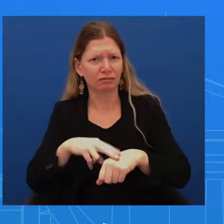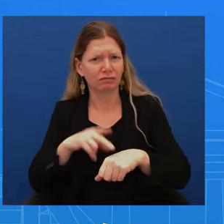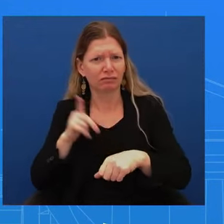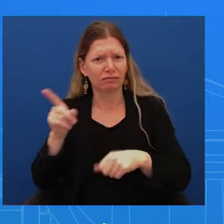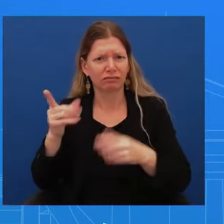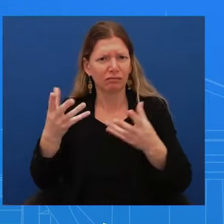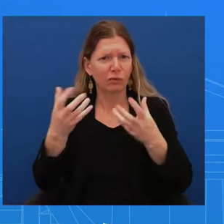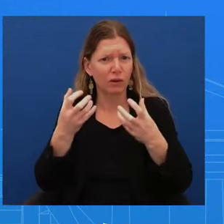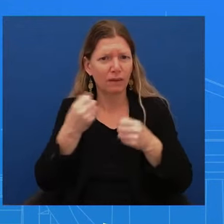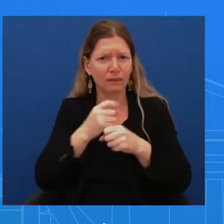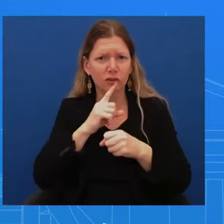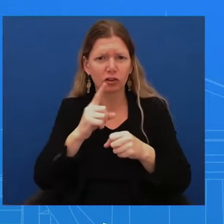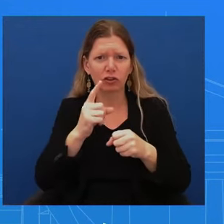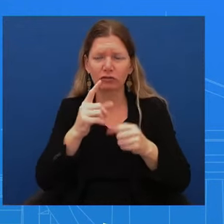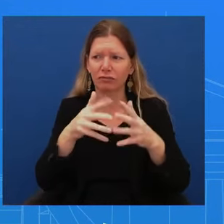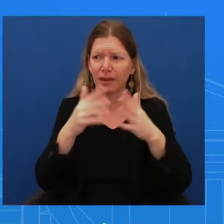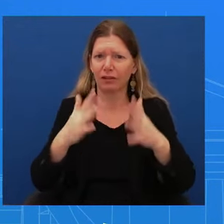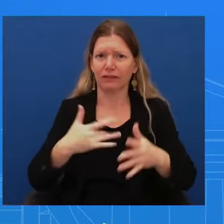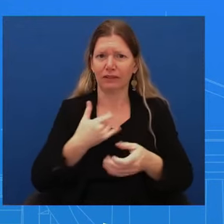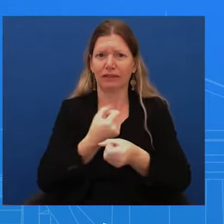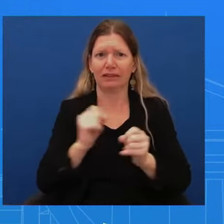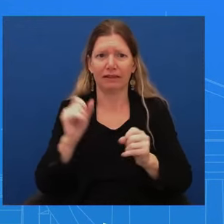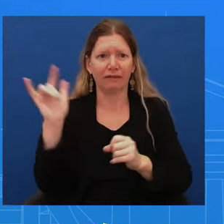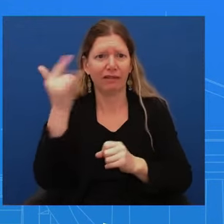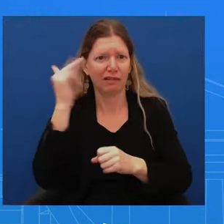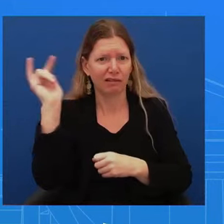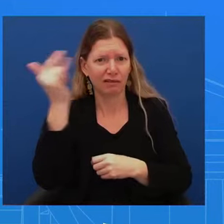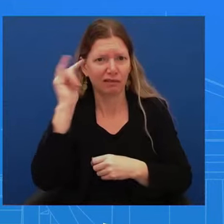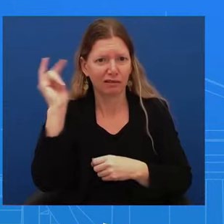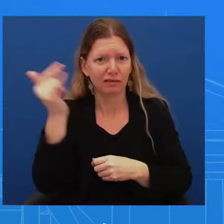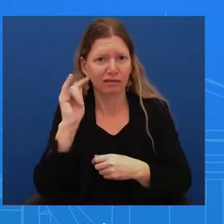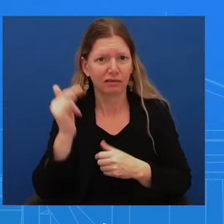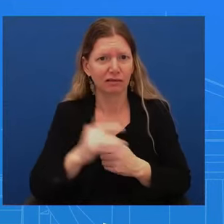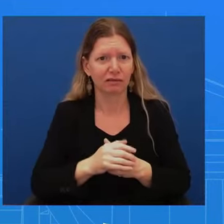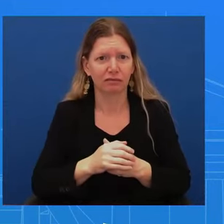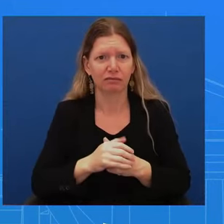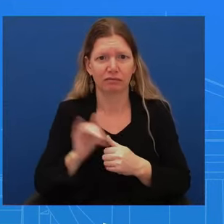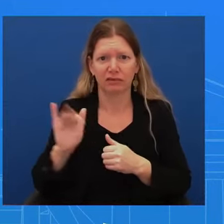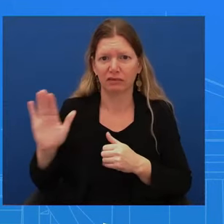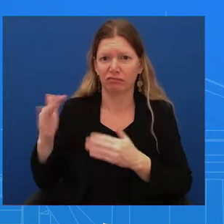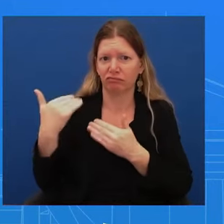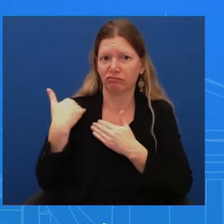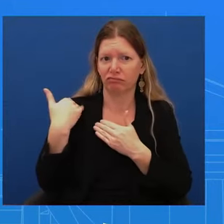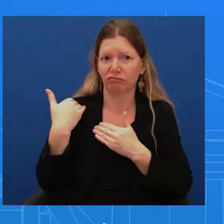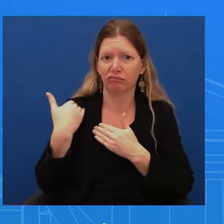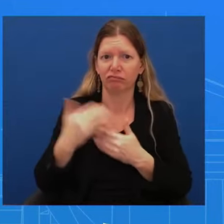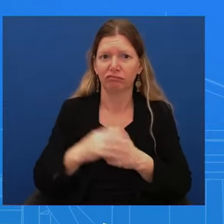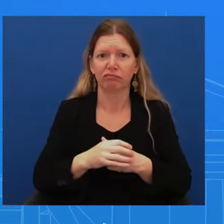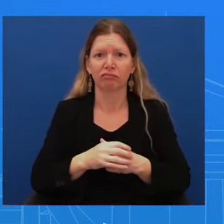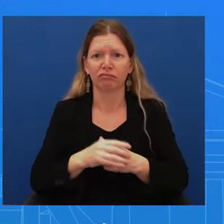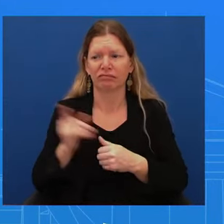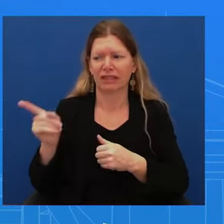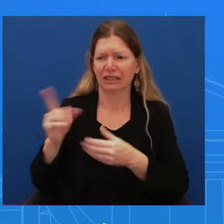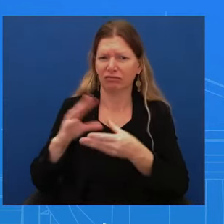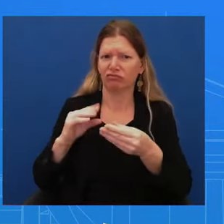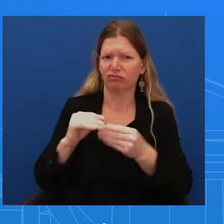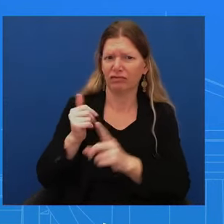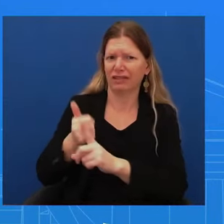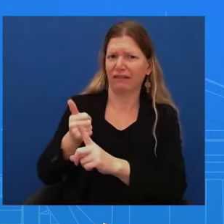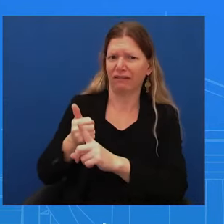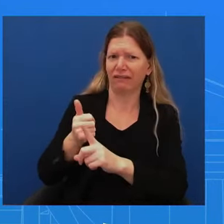responsibility. And so he certainly can speak to that himself. But he has been very, very clear about that, Secretary,